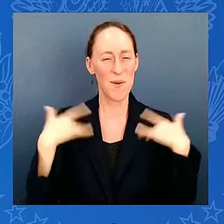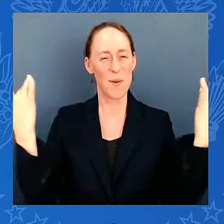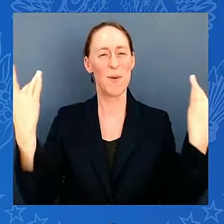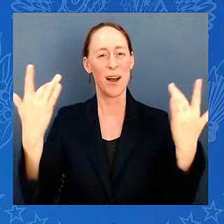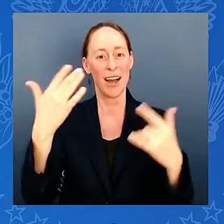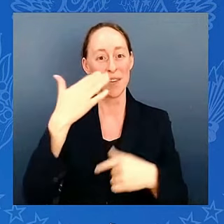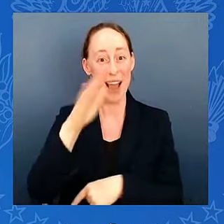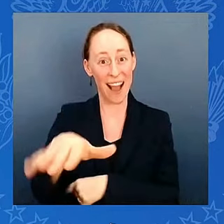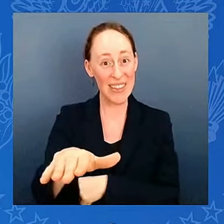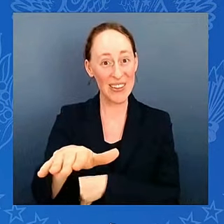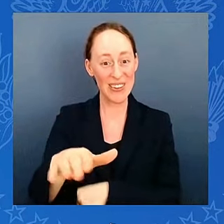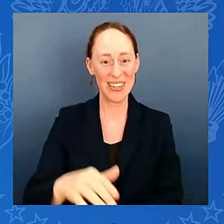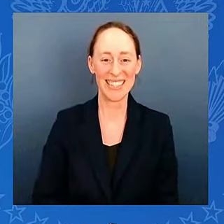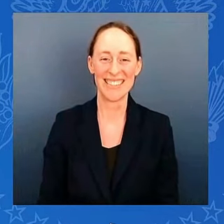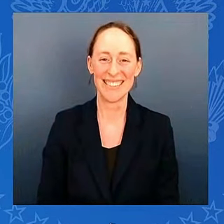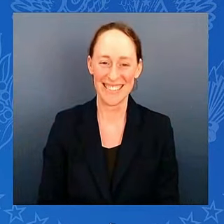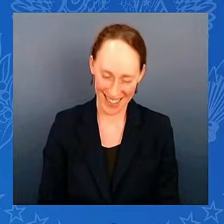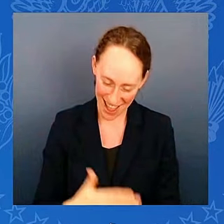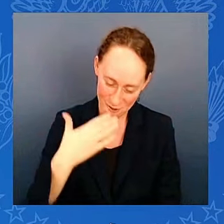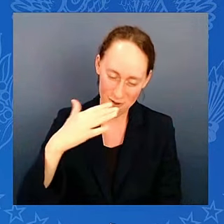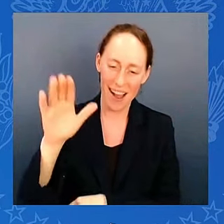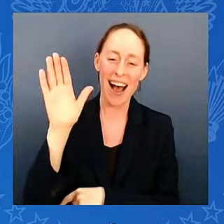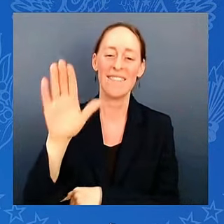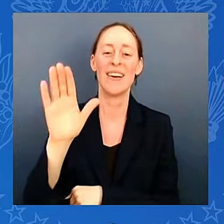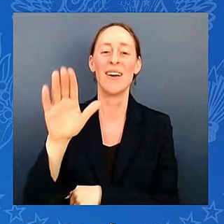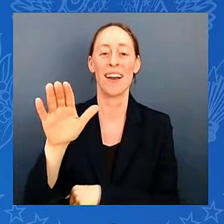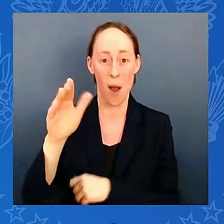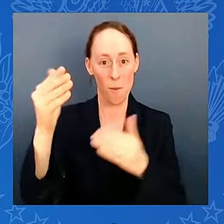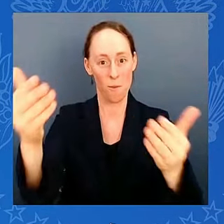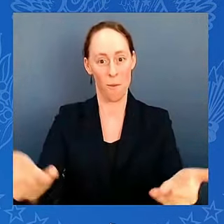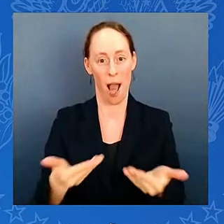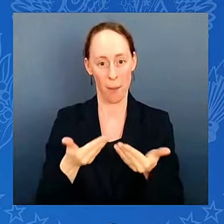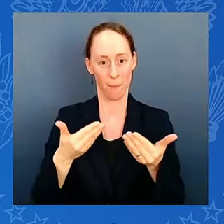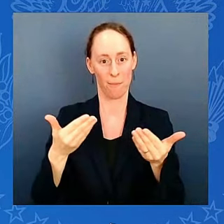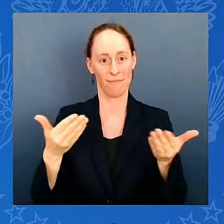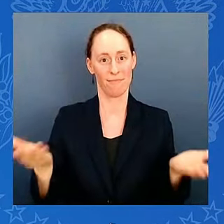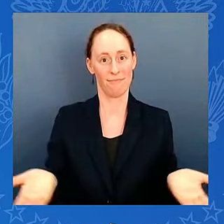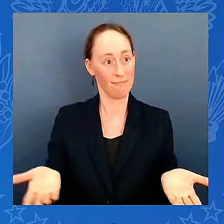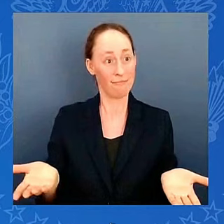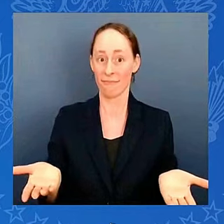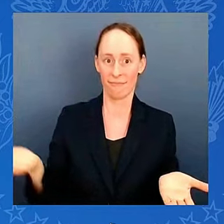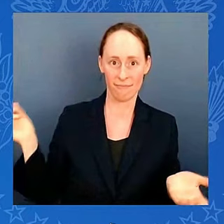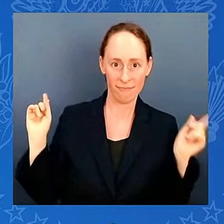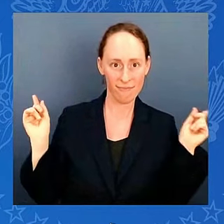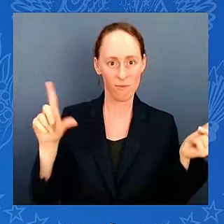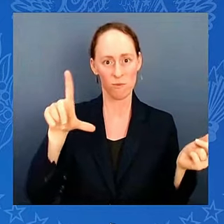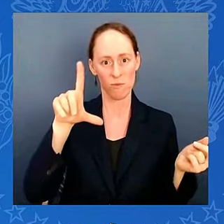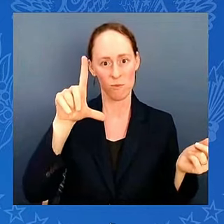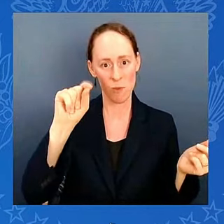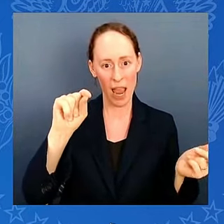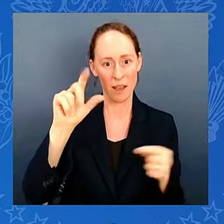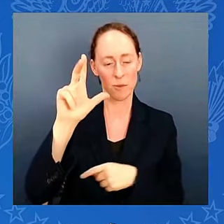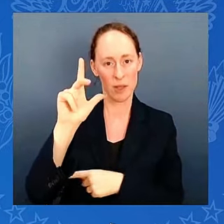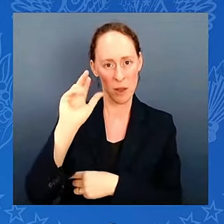And welcome to the 2023 World Champions. Thank you.